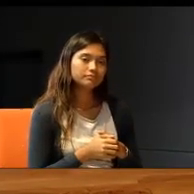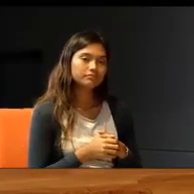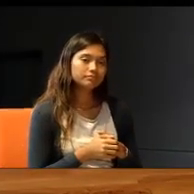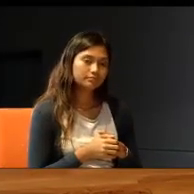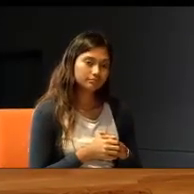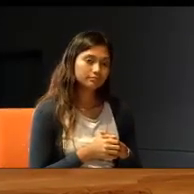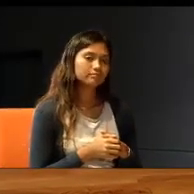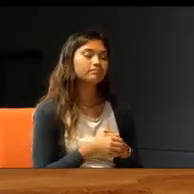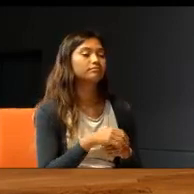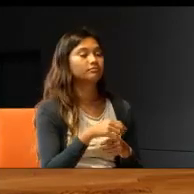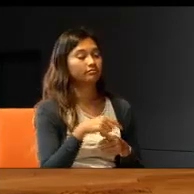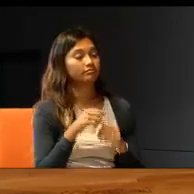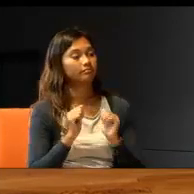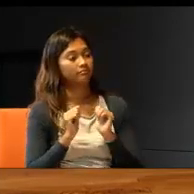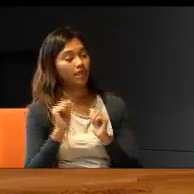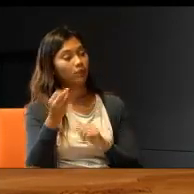I would be told,